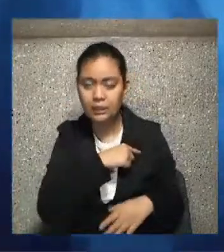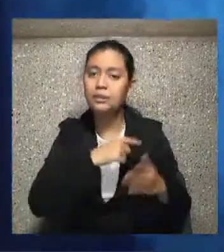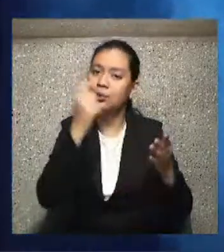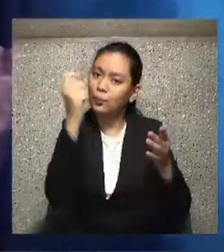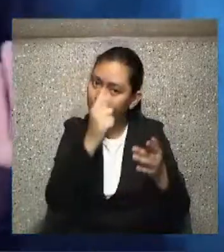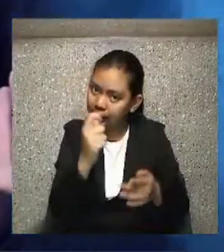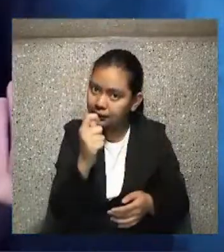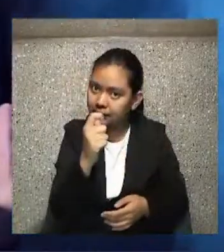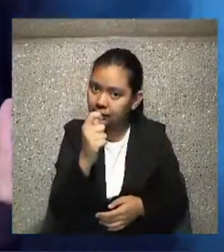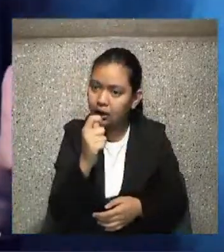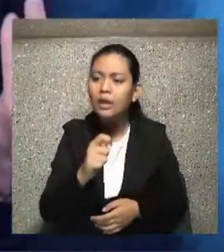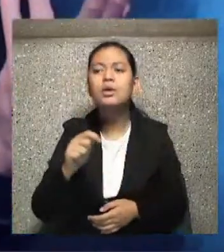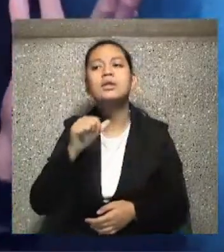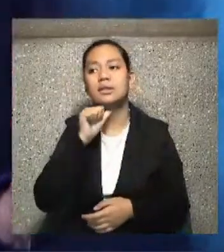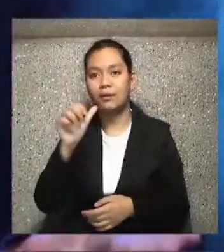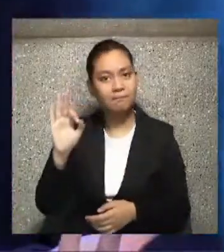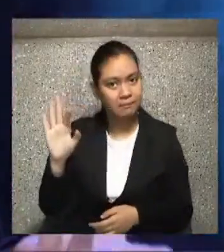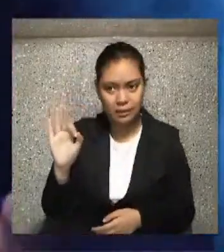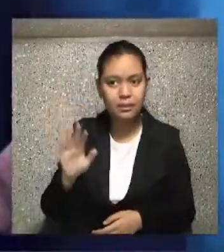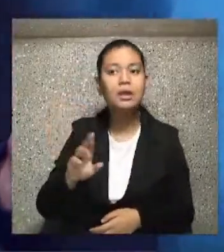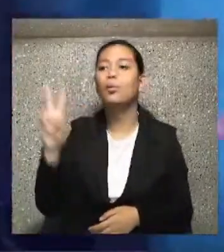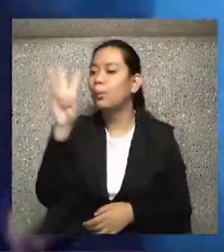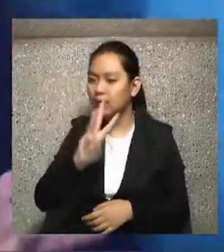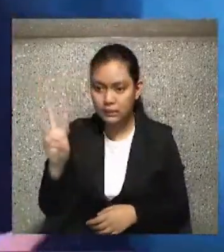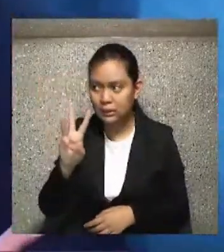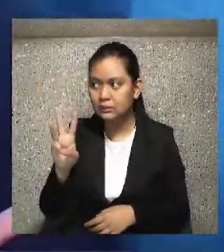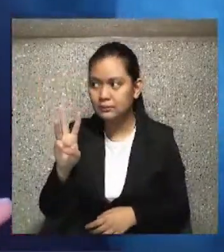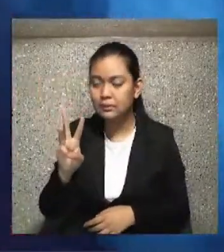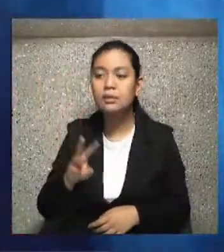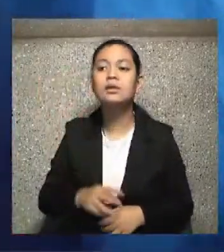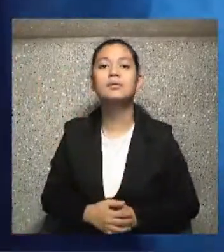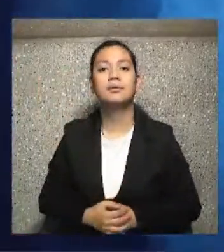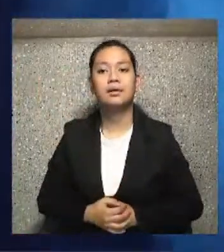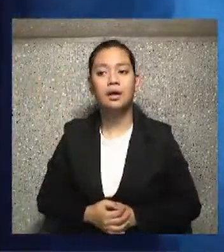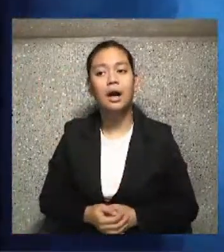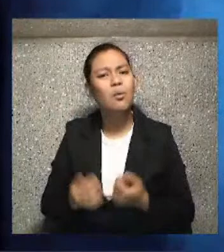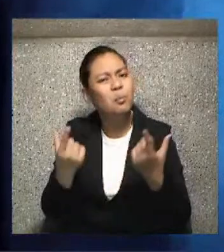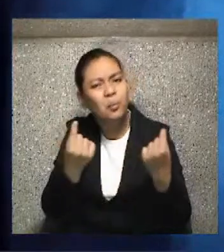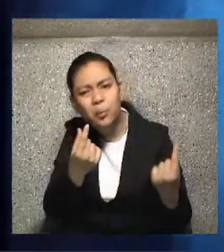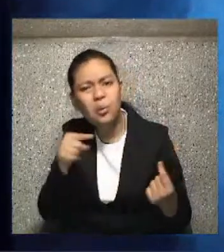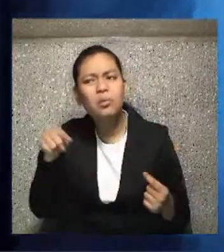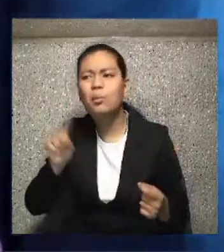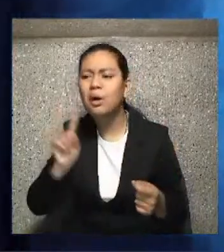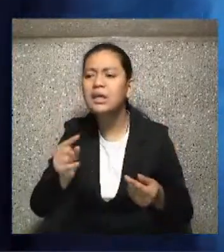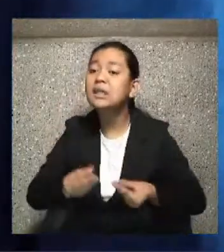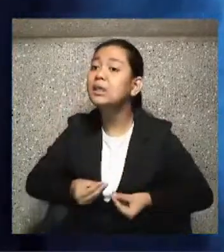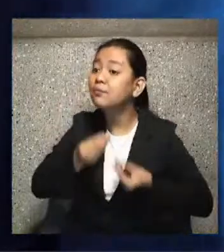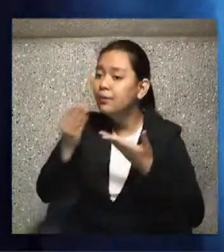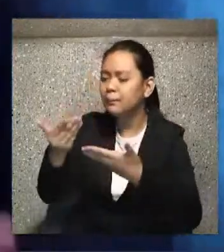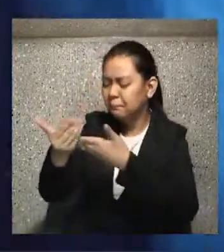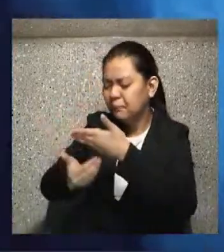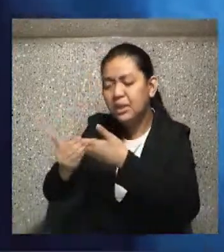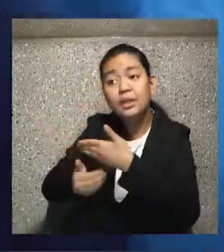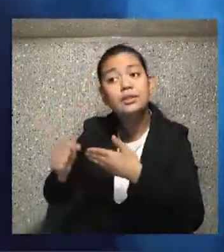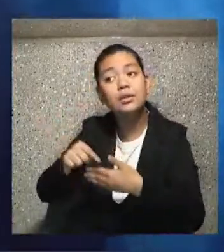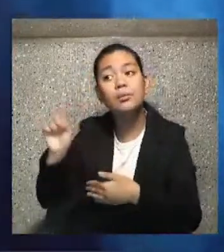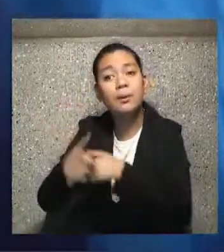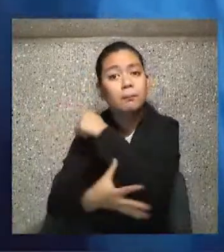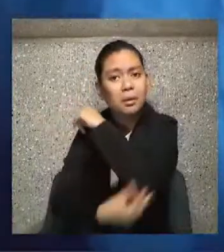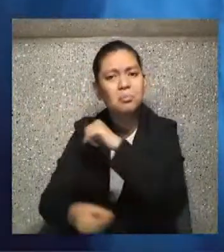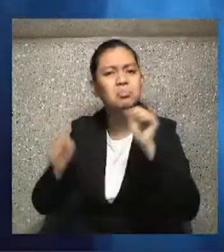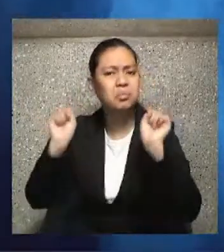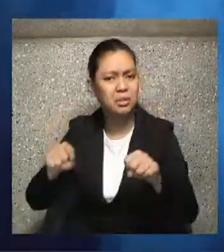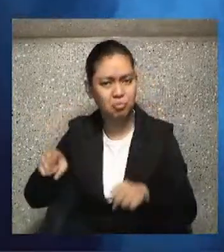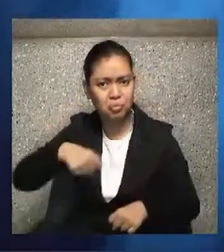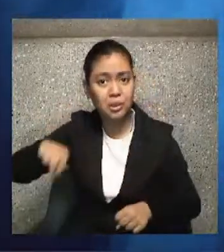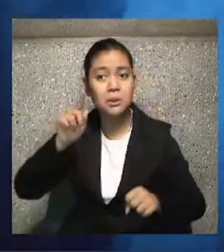Tuesdays, no social media. And Wednesday, put it all into practice. It's doable in its diversity. And if you do that,